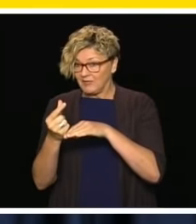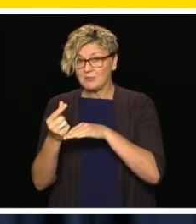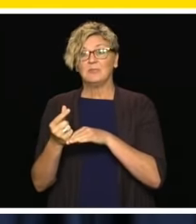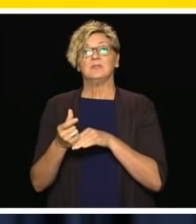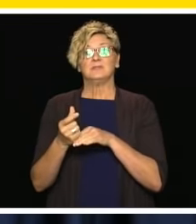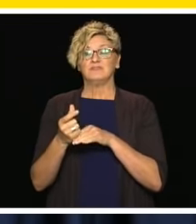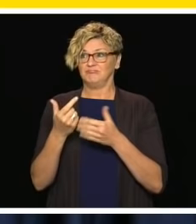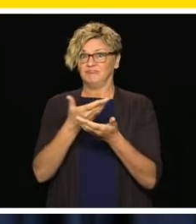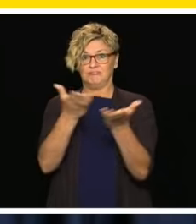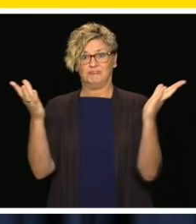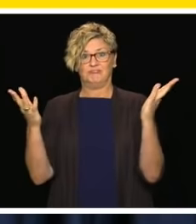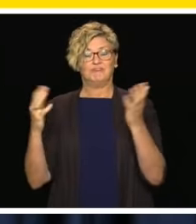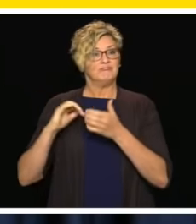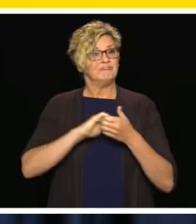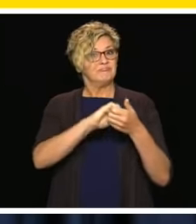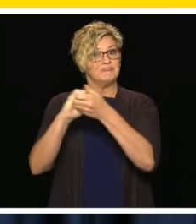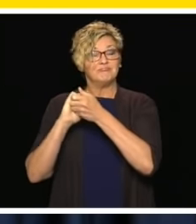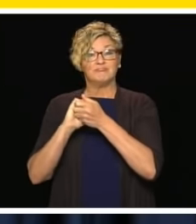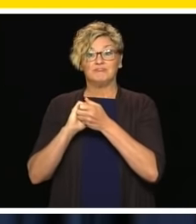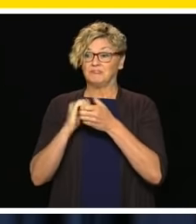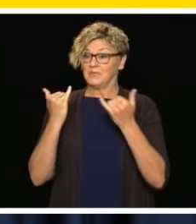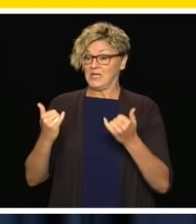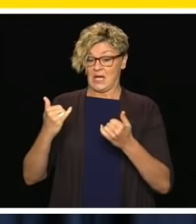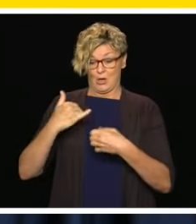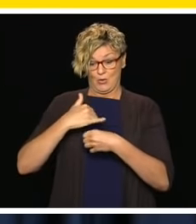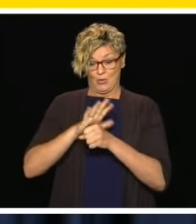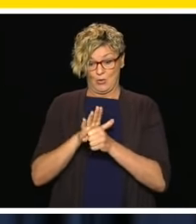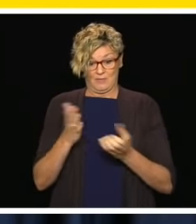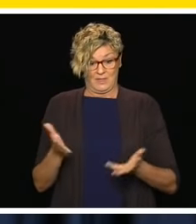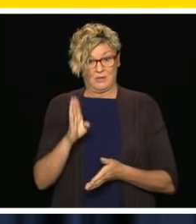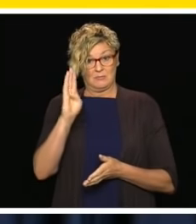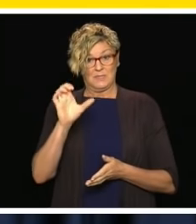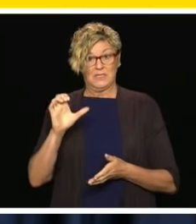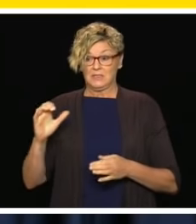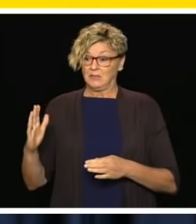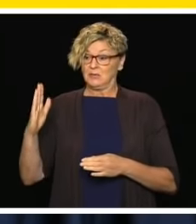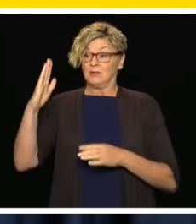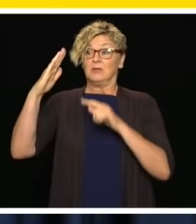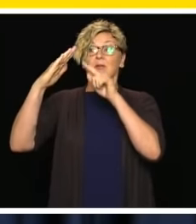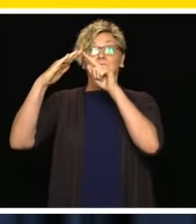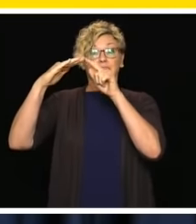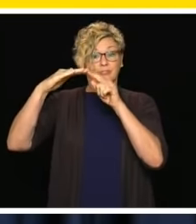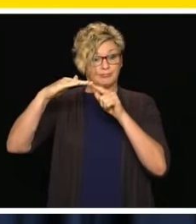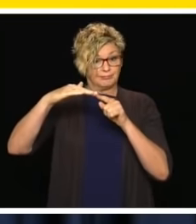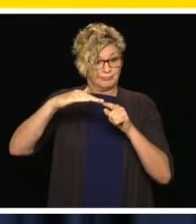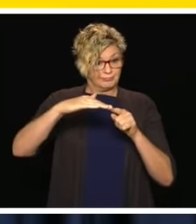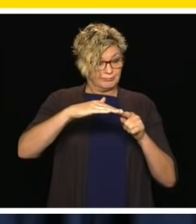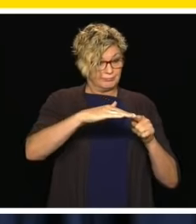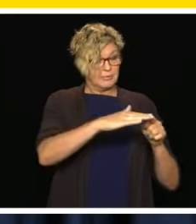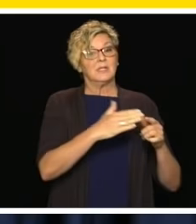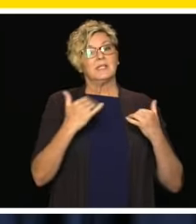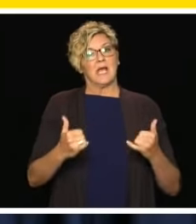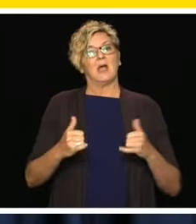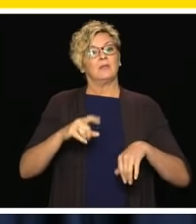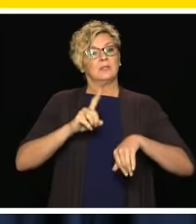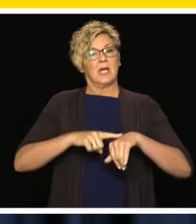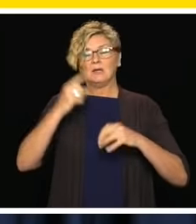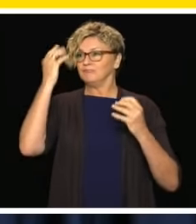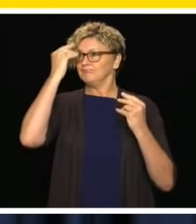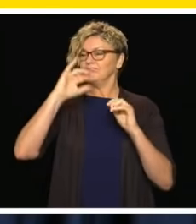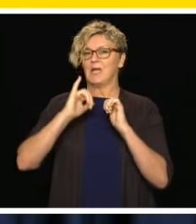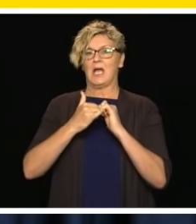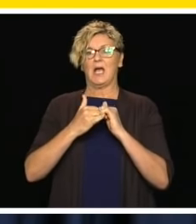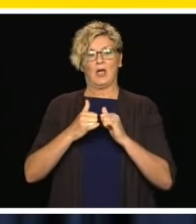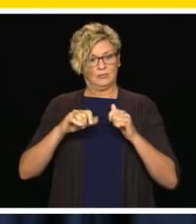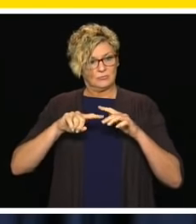collective efforts have seen us flatten the curve to the point where we are prepared to take the next steps as we restart our economy. After the